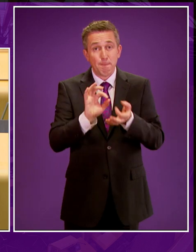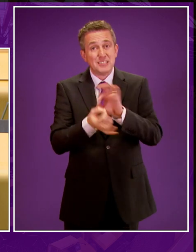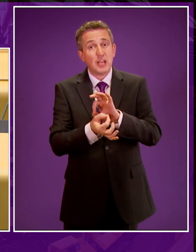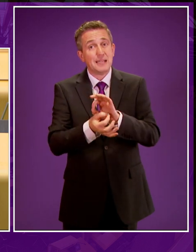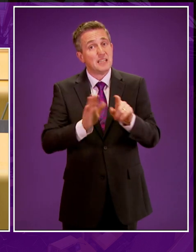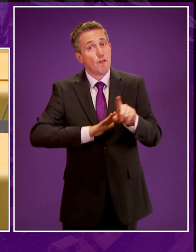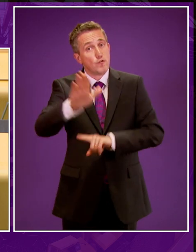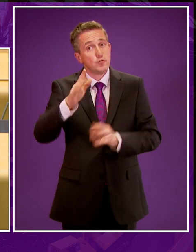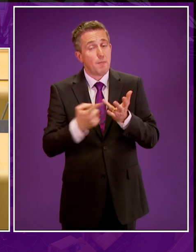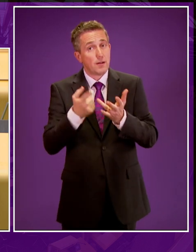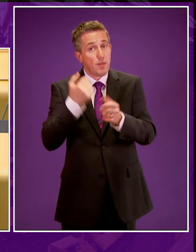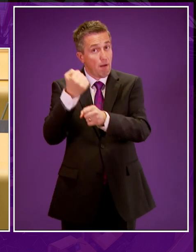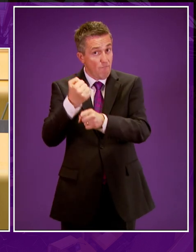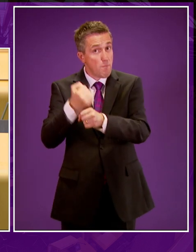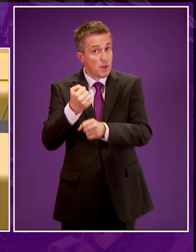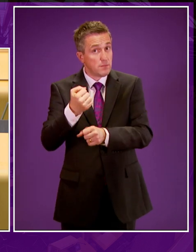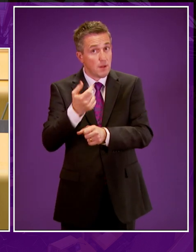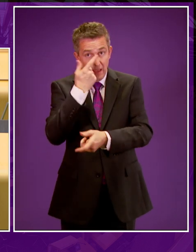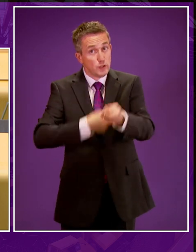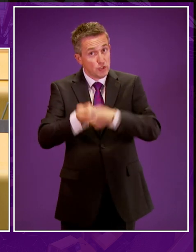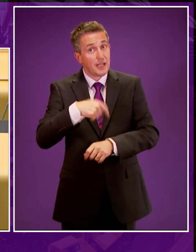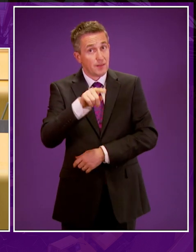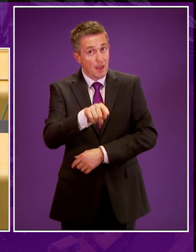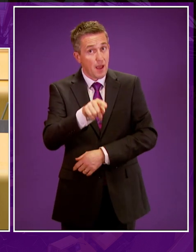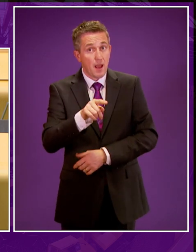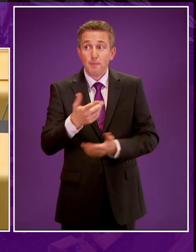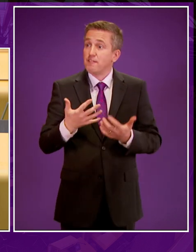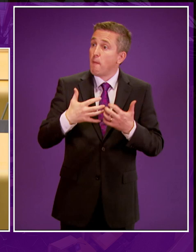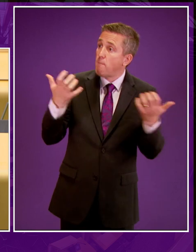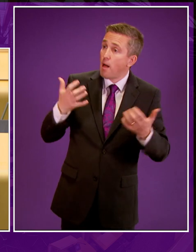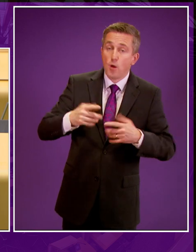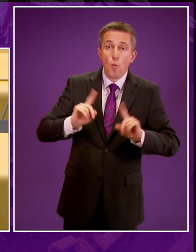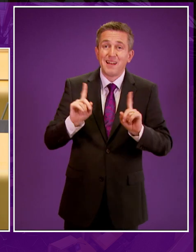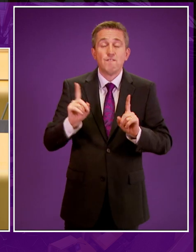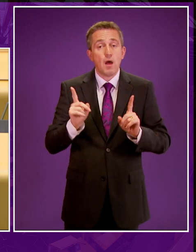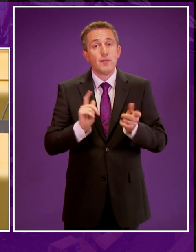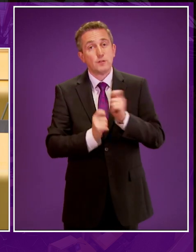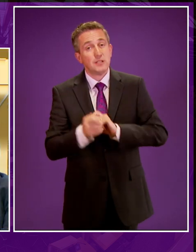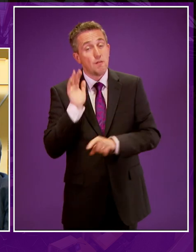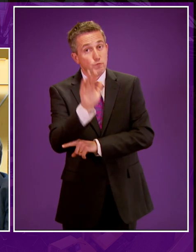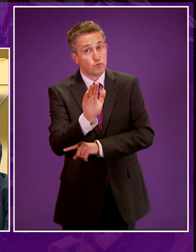future government, even if they were a minority in this place and even if the parliament as a whole was against fracking?